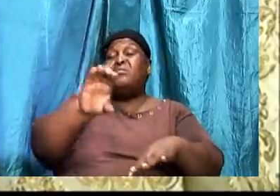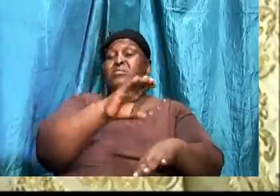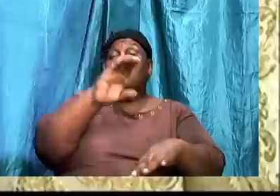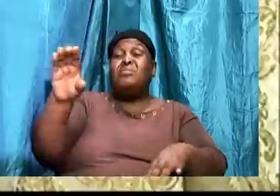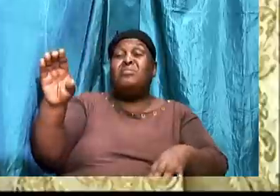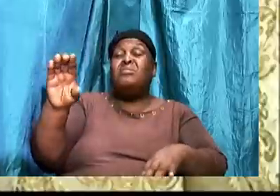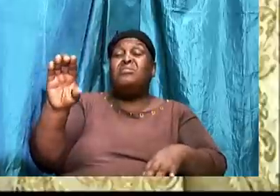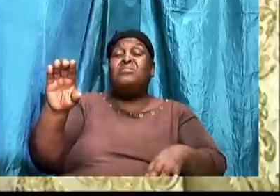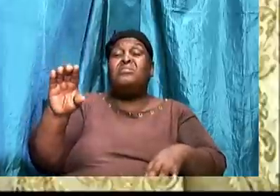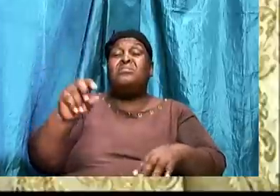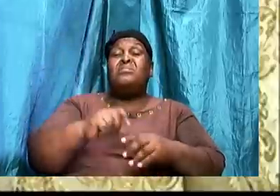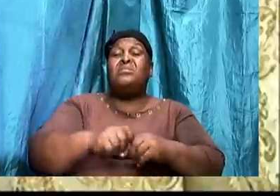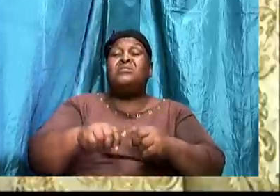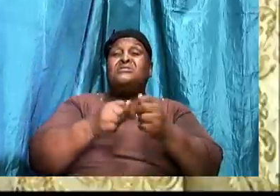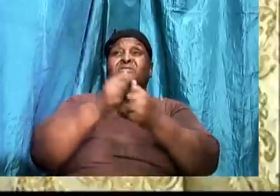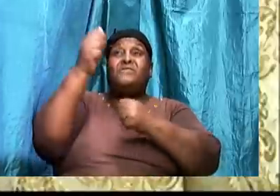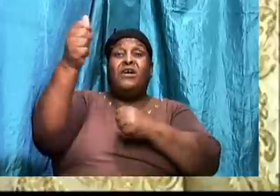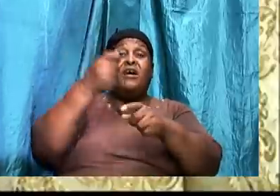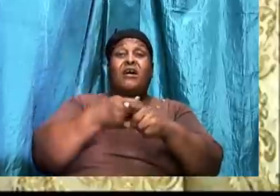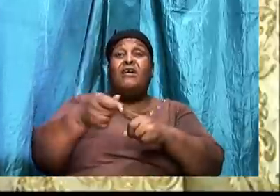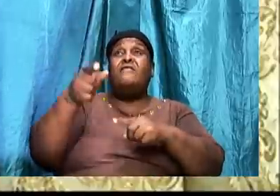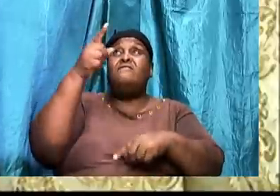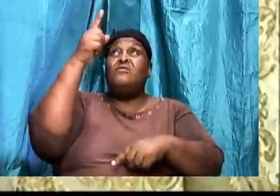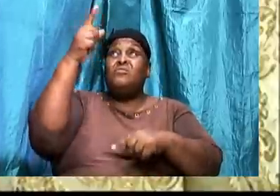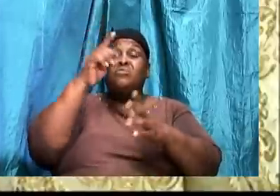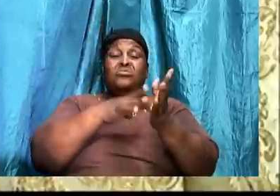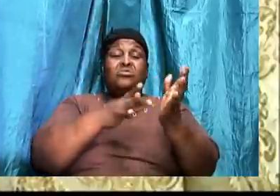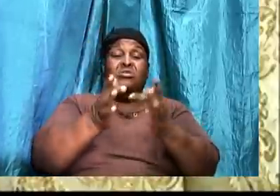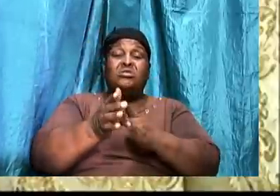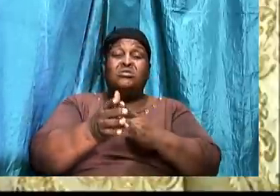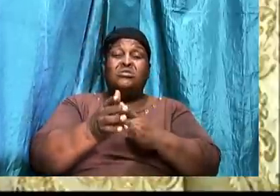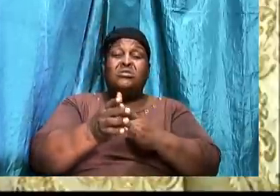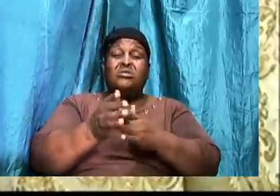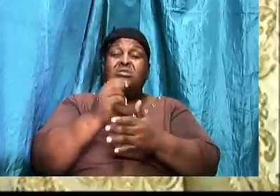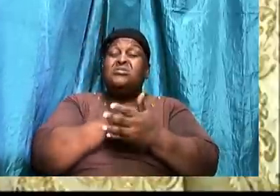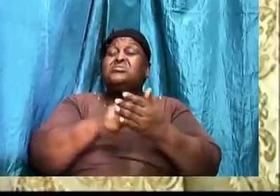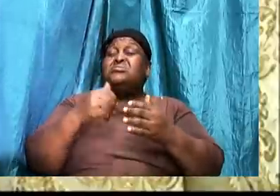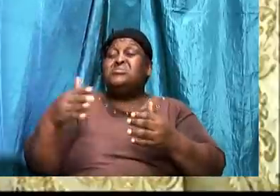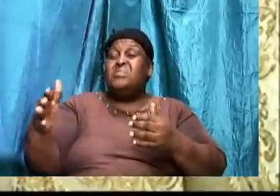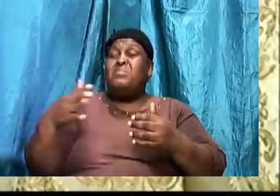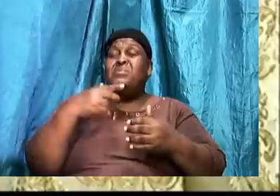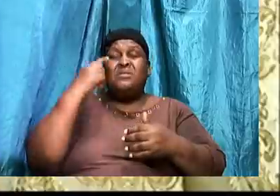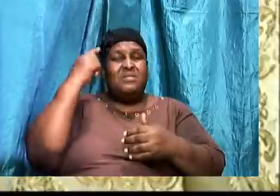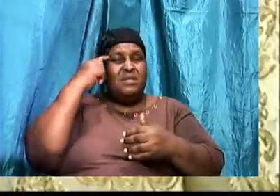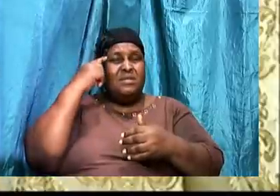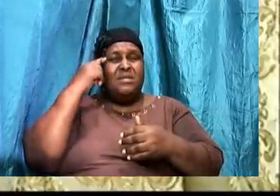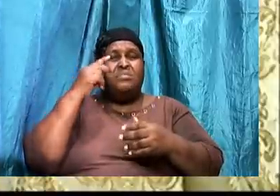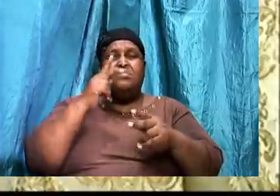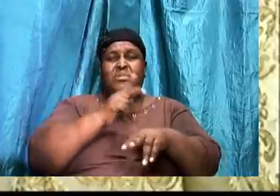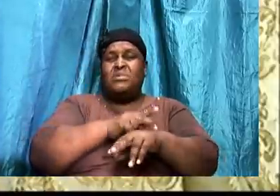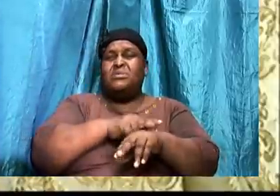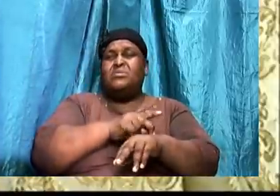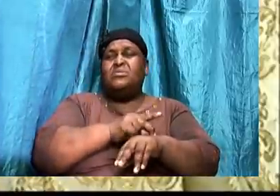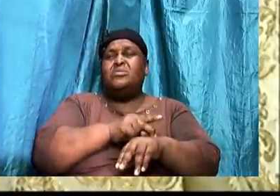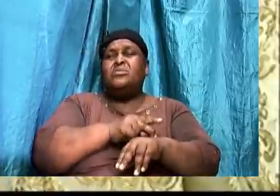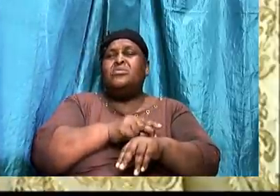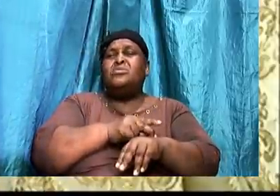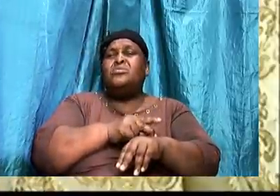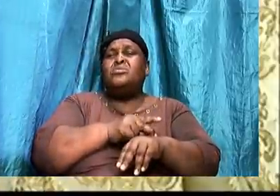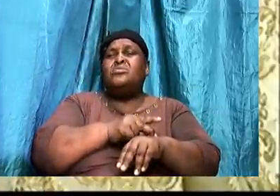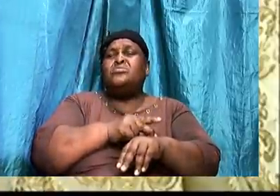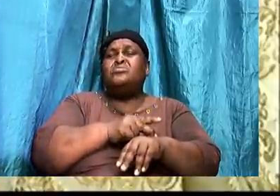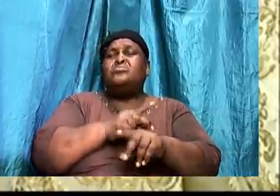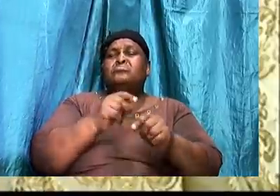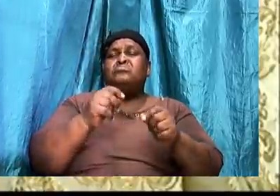is far from thee. And, somebody would think that Peter was doing a good thing. But, Jesus said, get thee